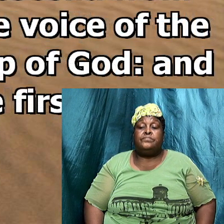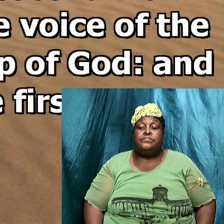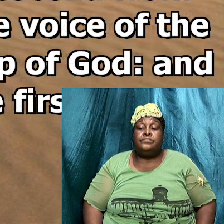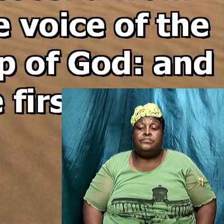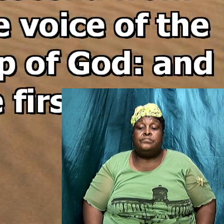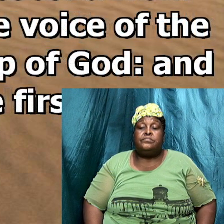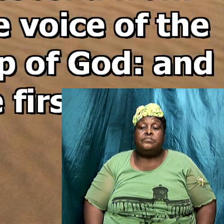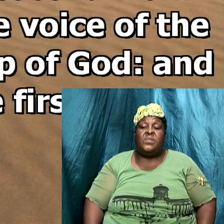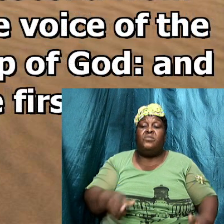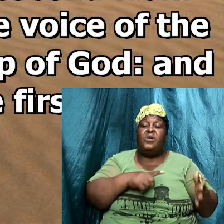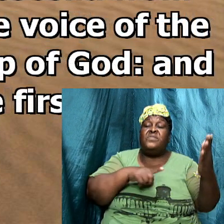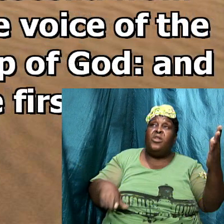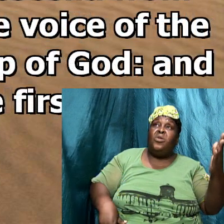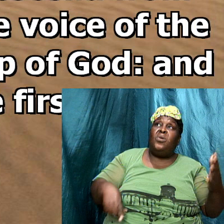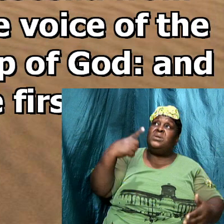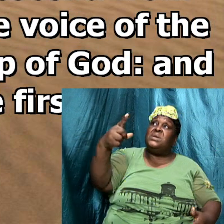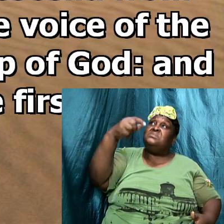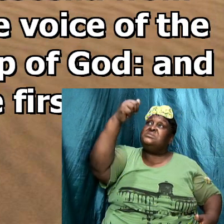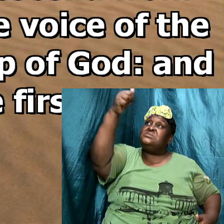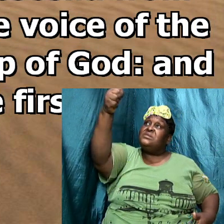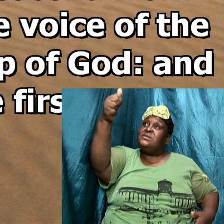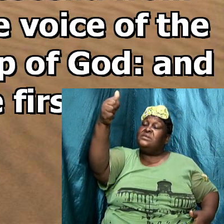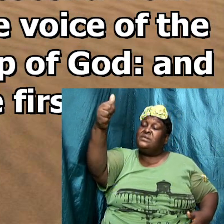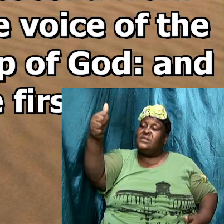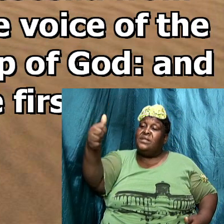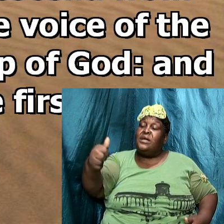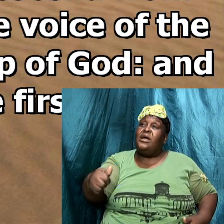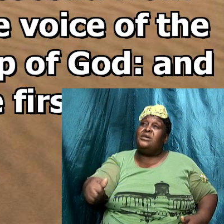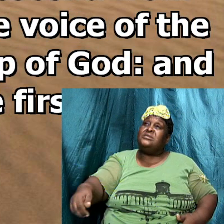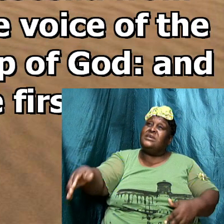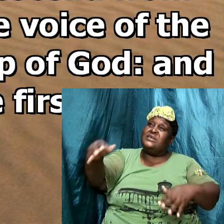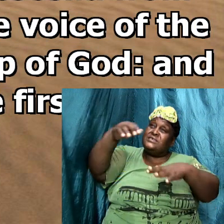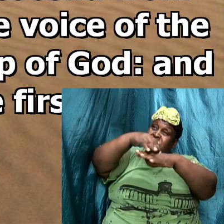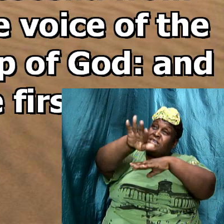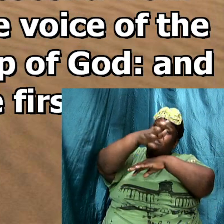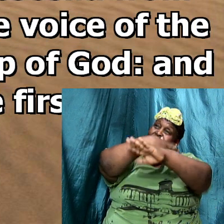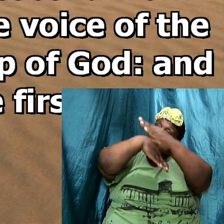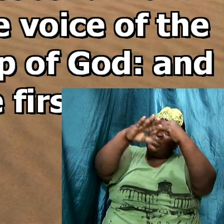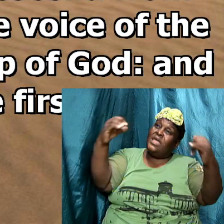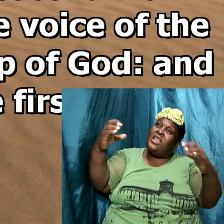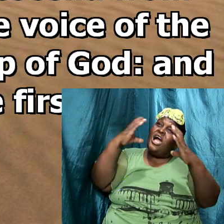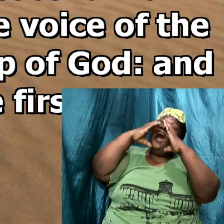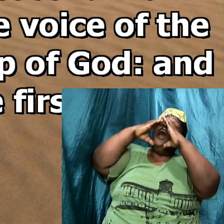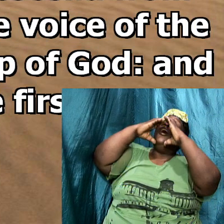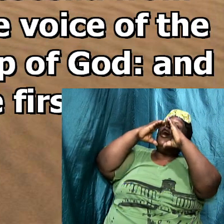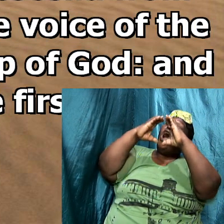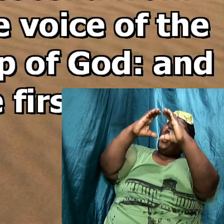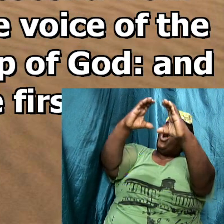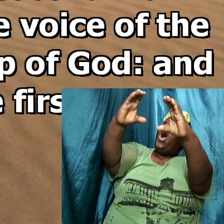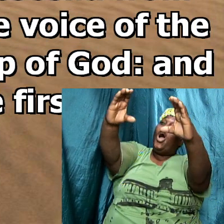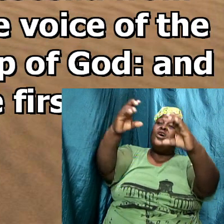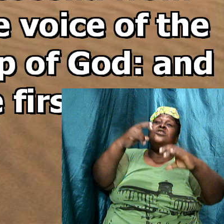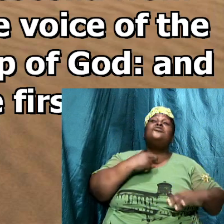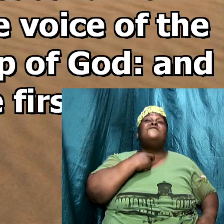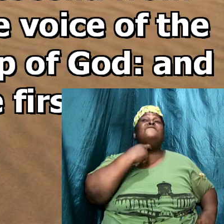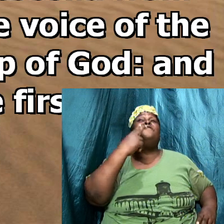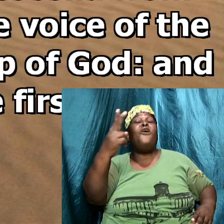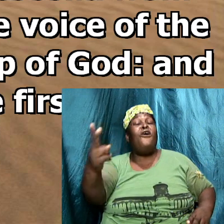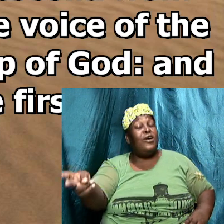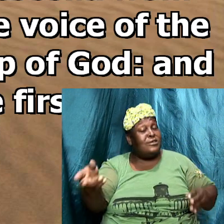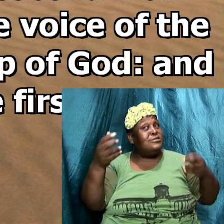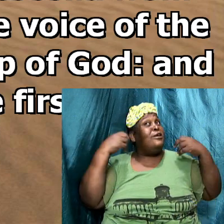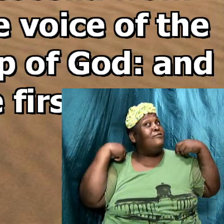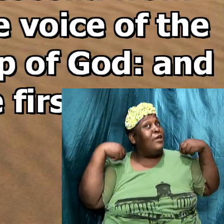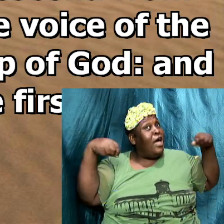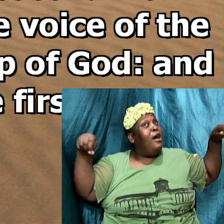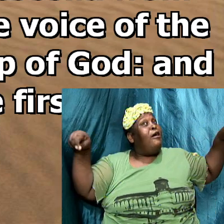for the Lord himself shall descend from heaven with a shout with the voice of the arch